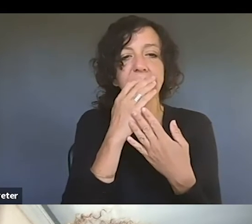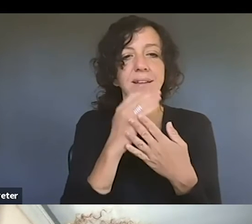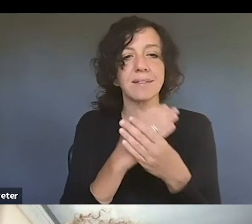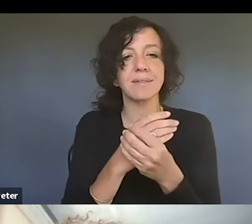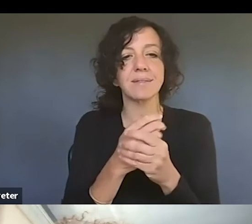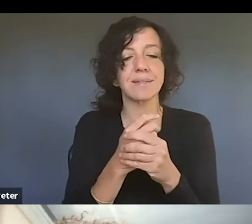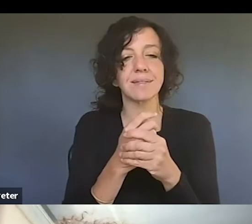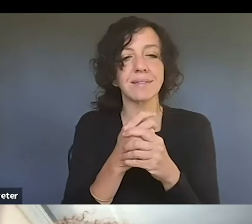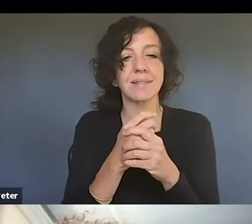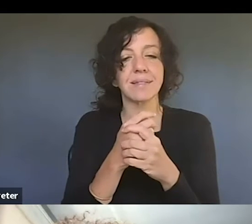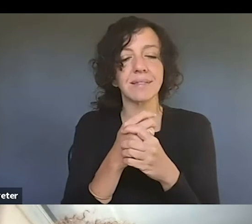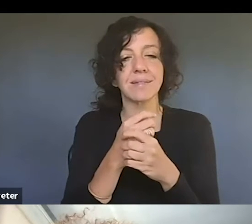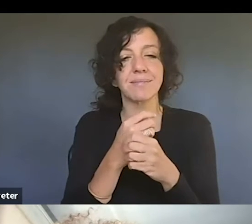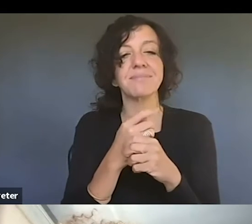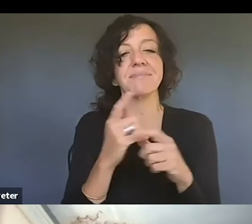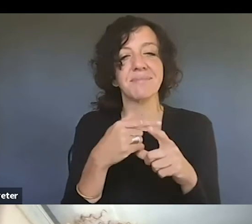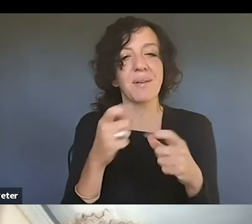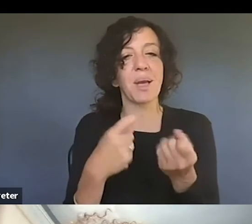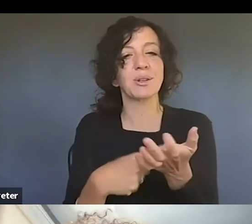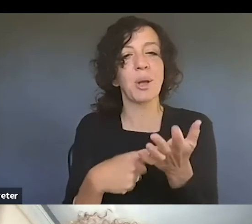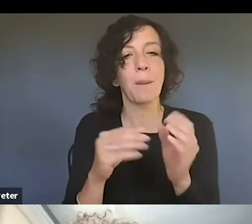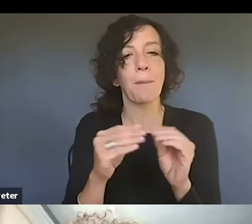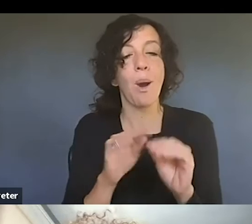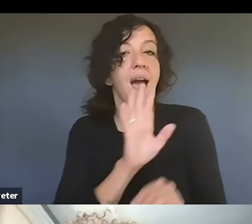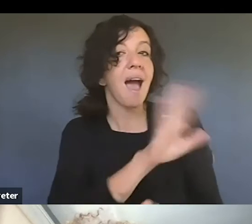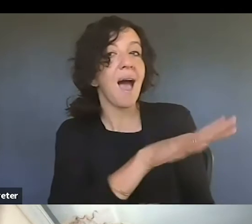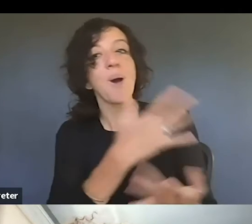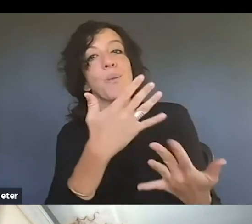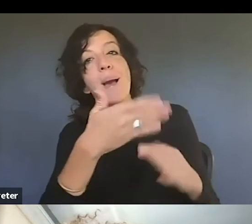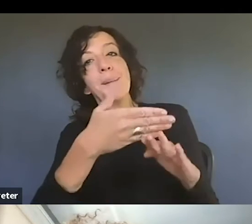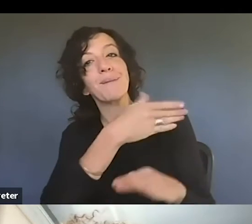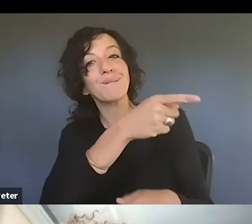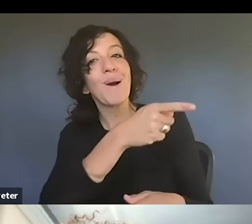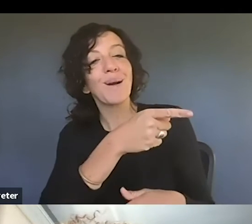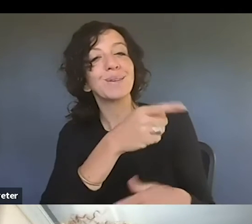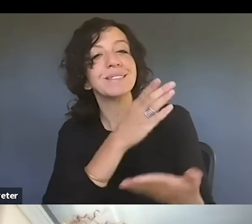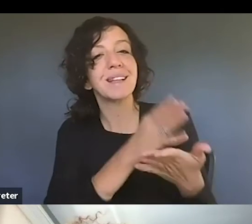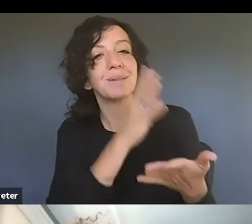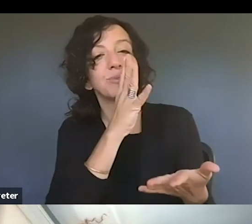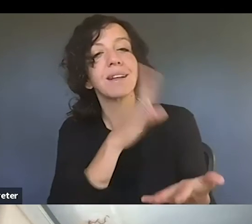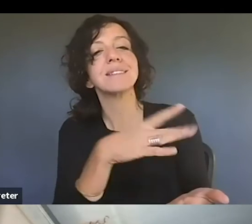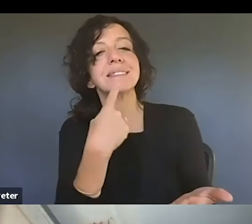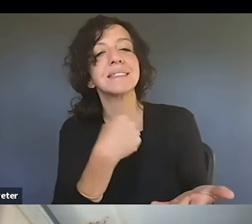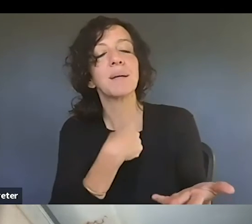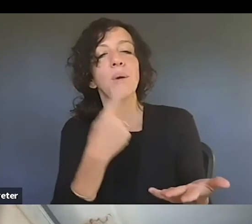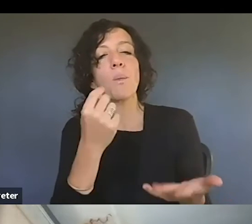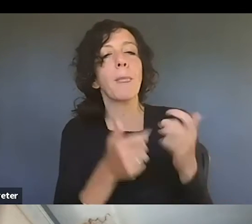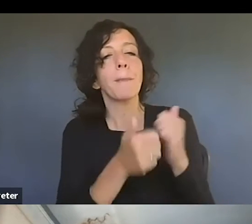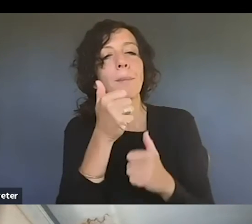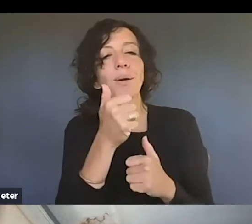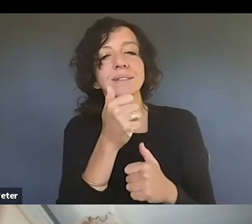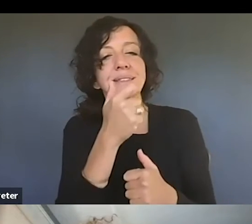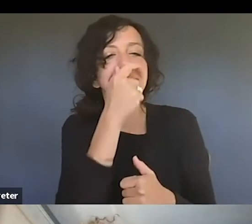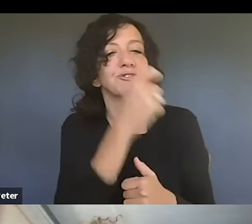um, about other things. Oh, wait, Jalen, before you sign up, I'm curious, like, what, what are, what's one of the most compelling or